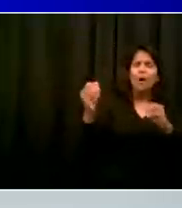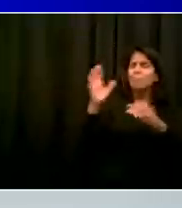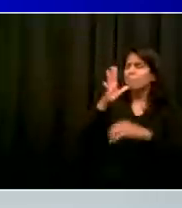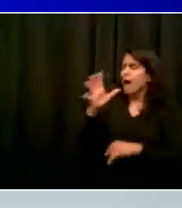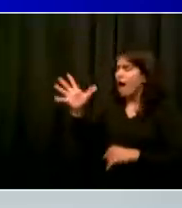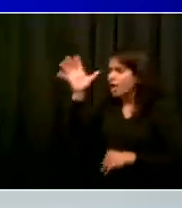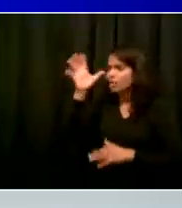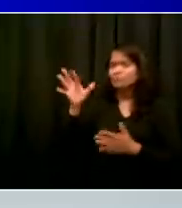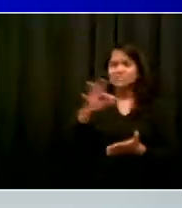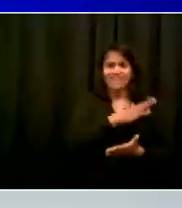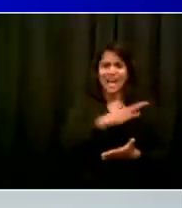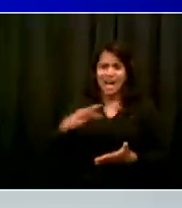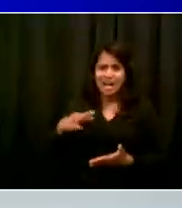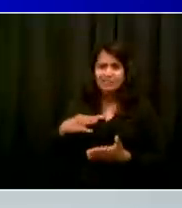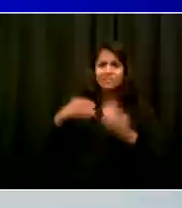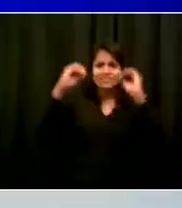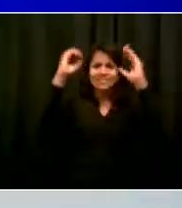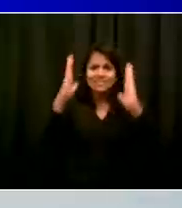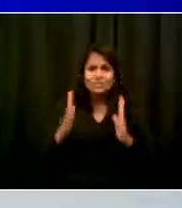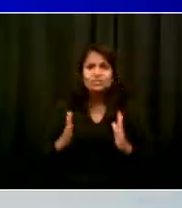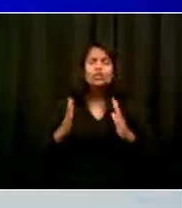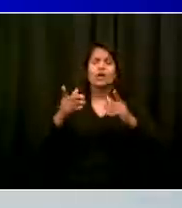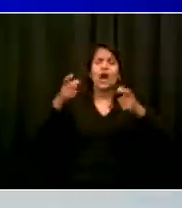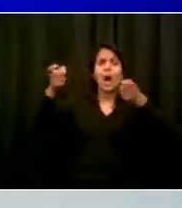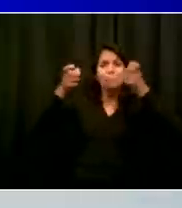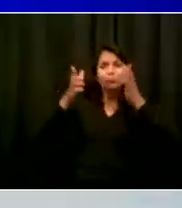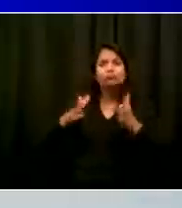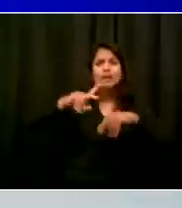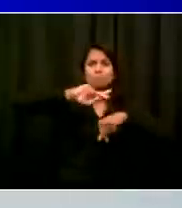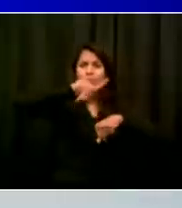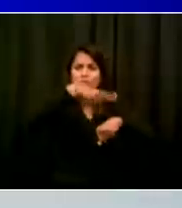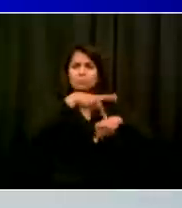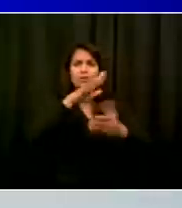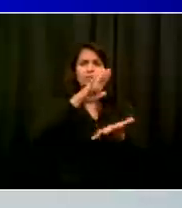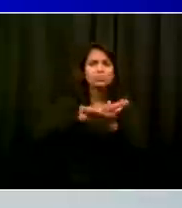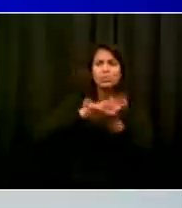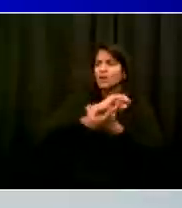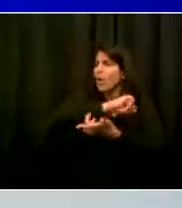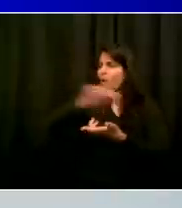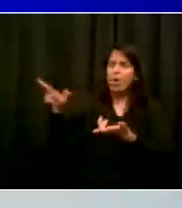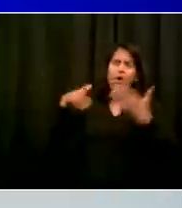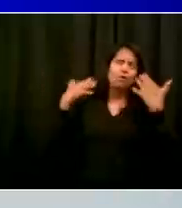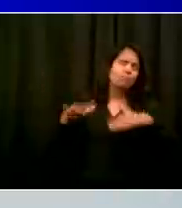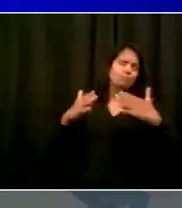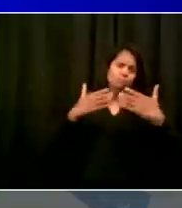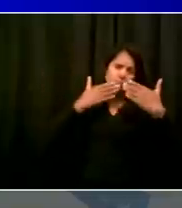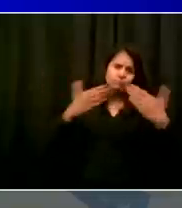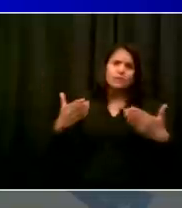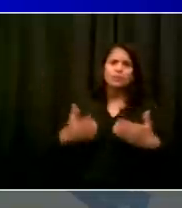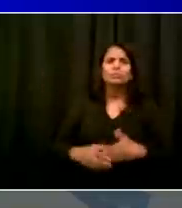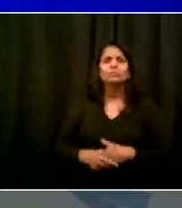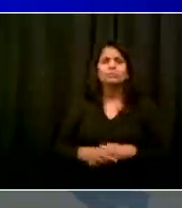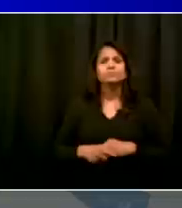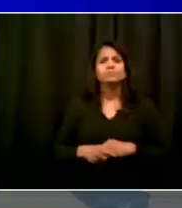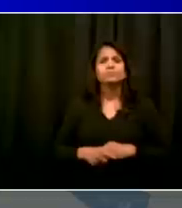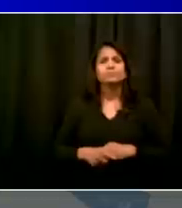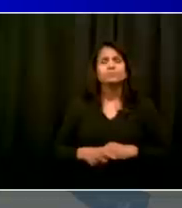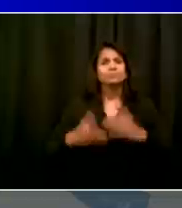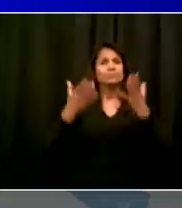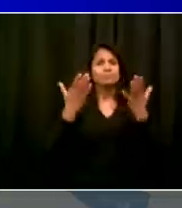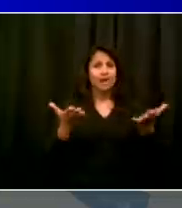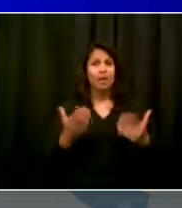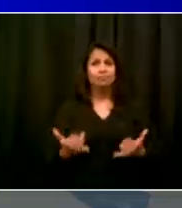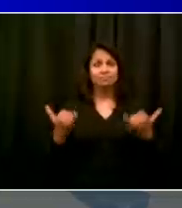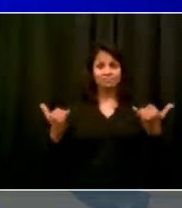another update, because again, seems like so much is happening at this point. The census, what's going on? Well, today was